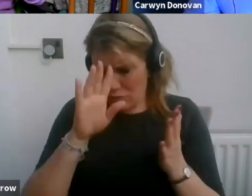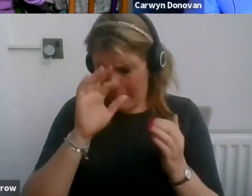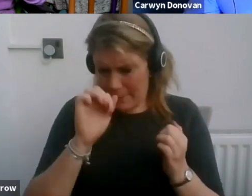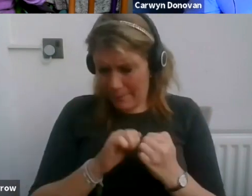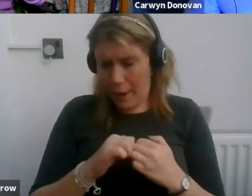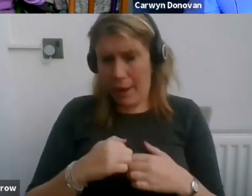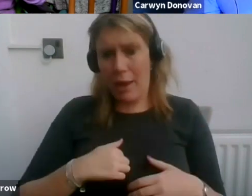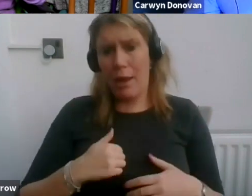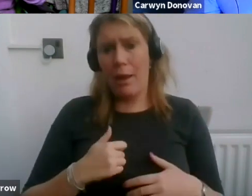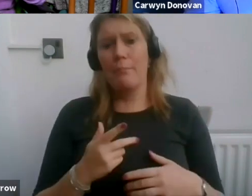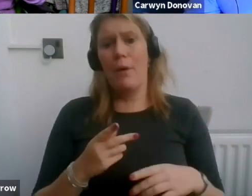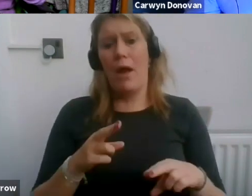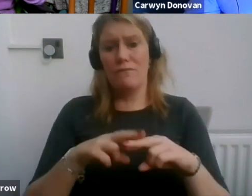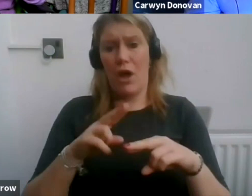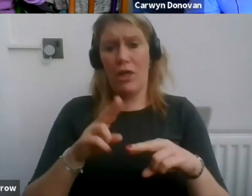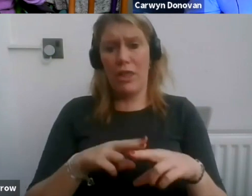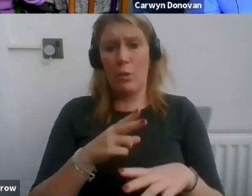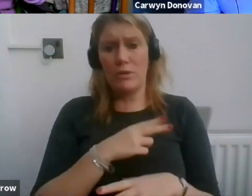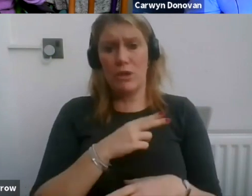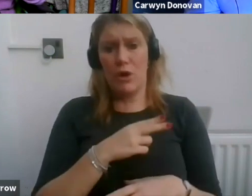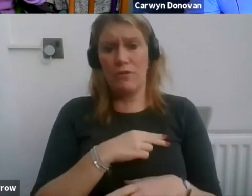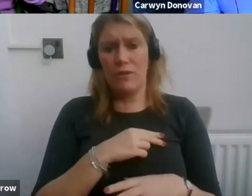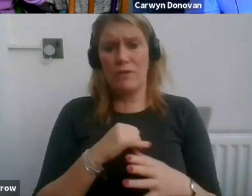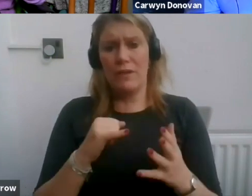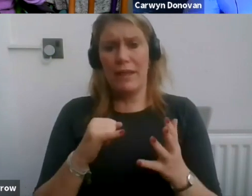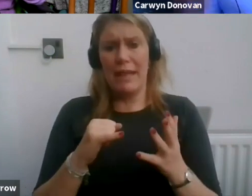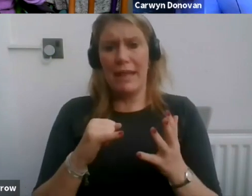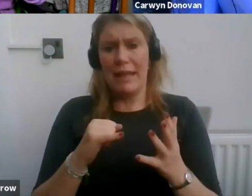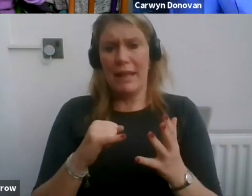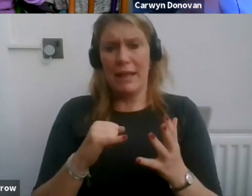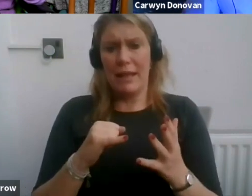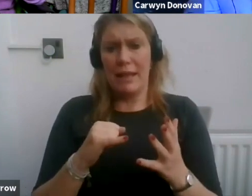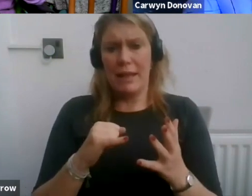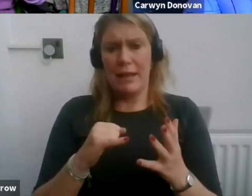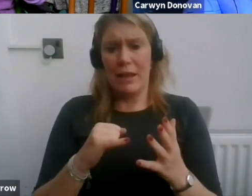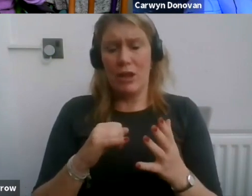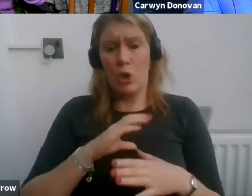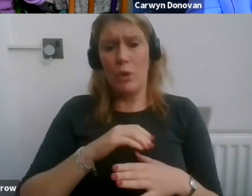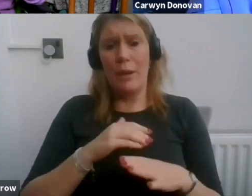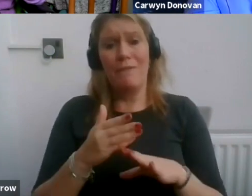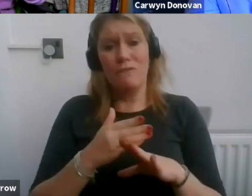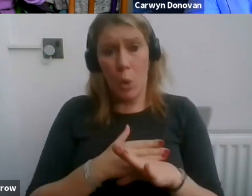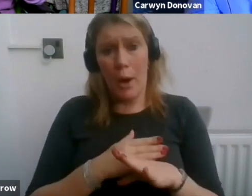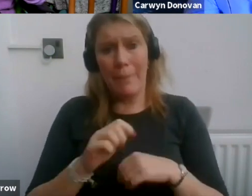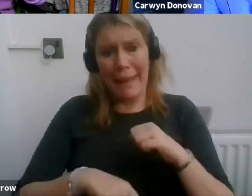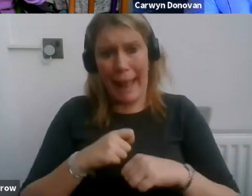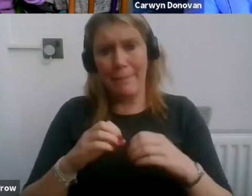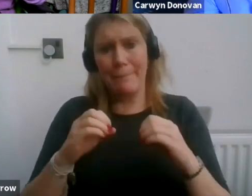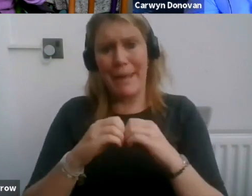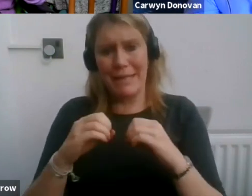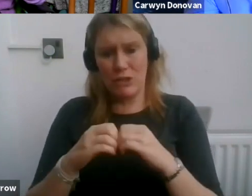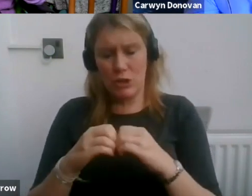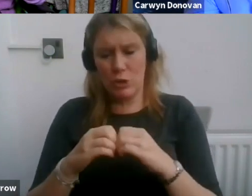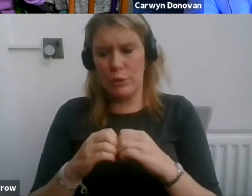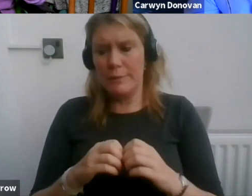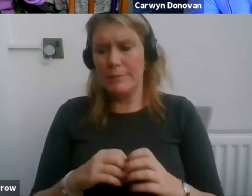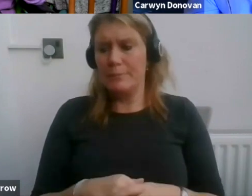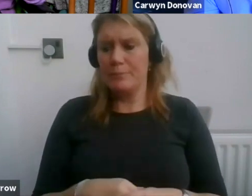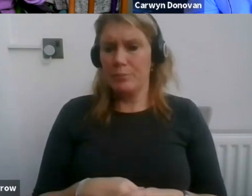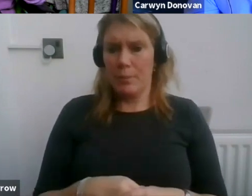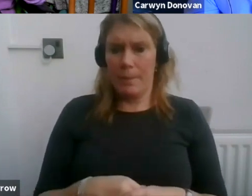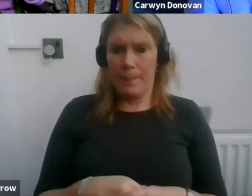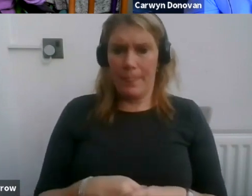for the ACTT before it became BECTO, so you've just reminded me there. But, look,